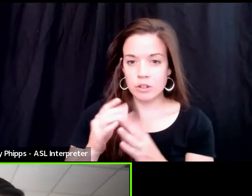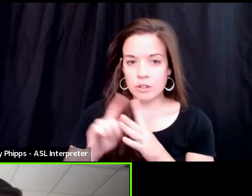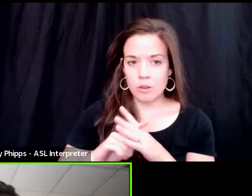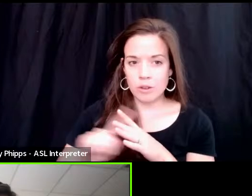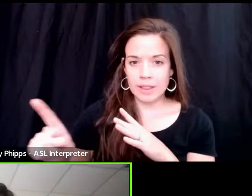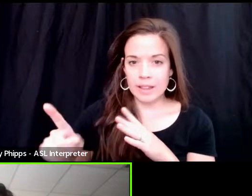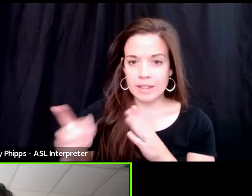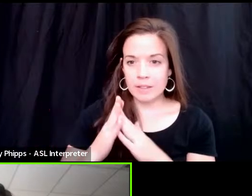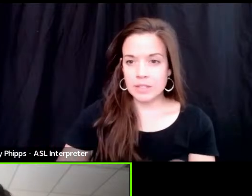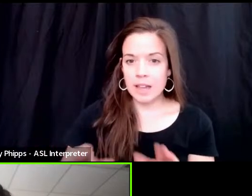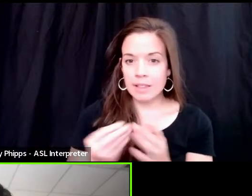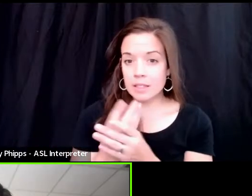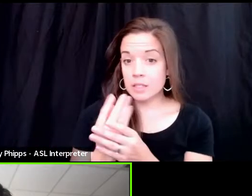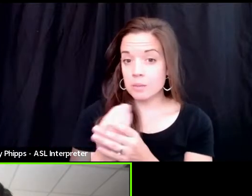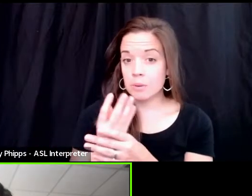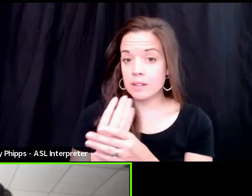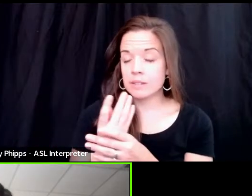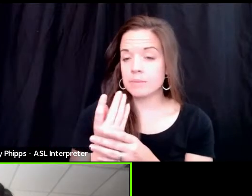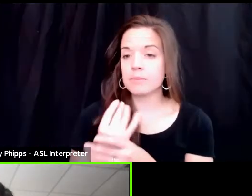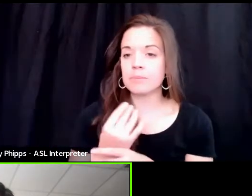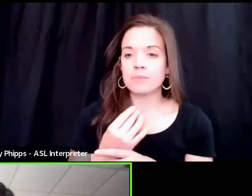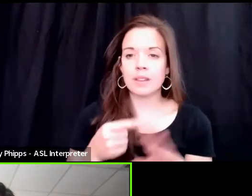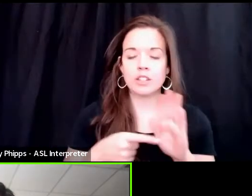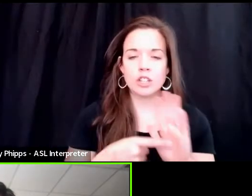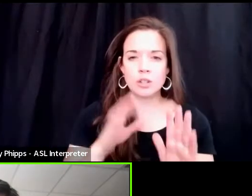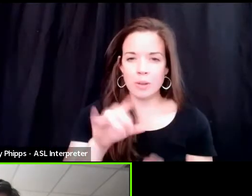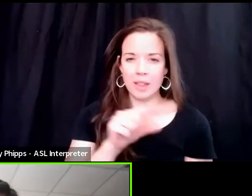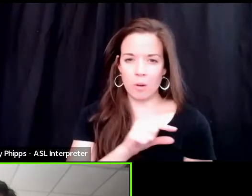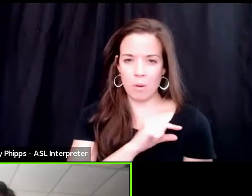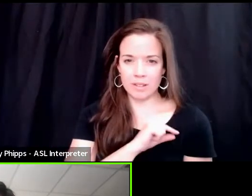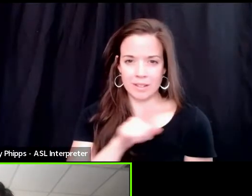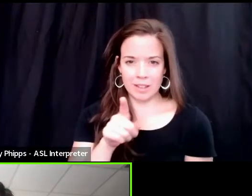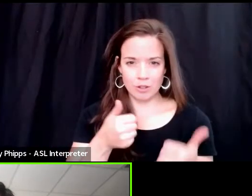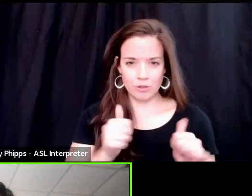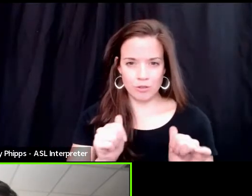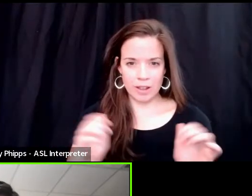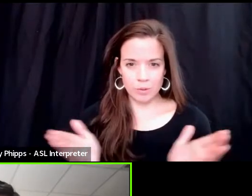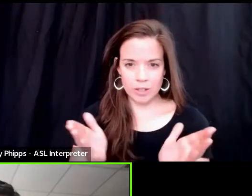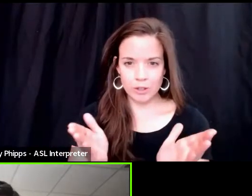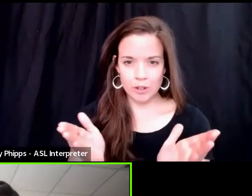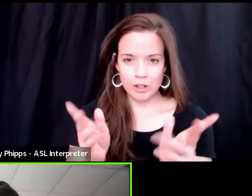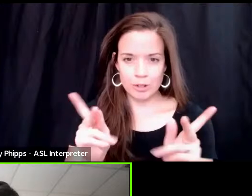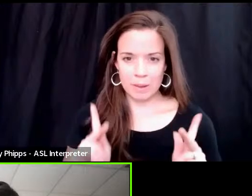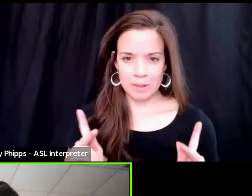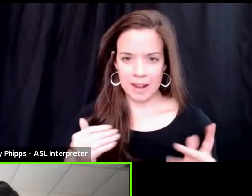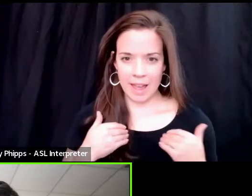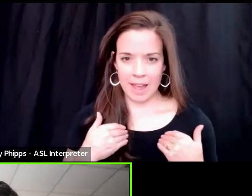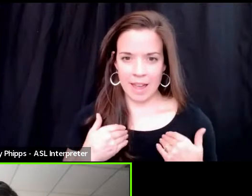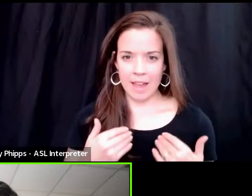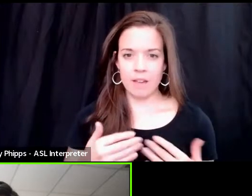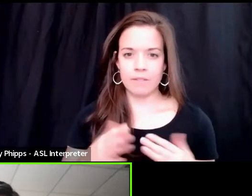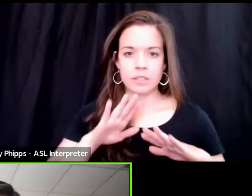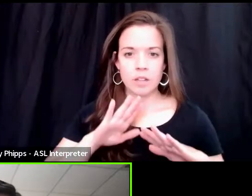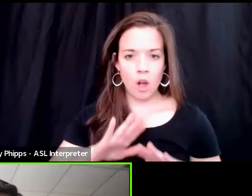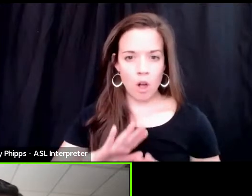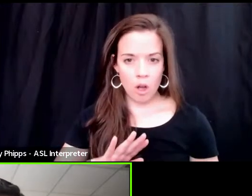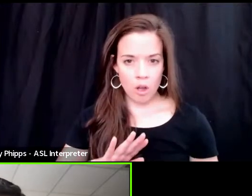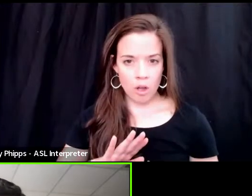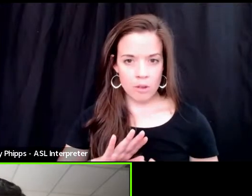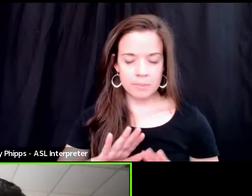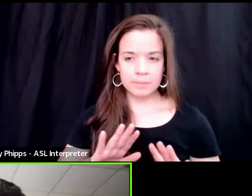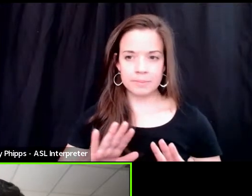And she showed exactly the kind of qualities that you're trying to encourage people to have stay calm under fire,